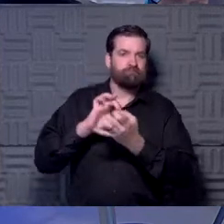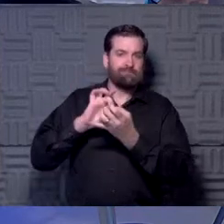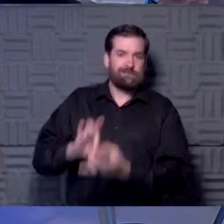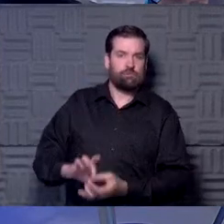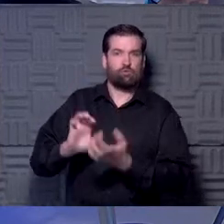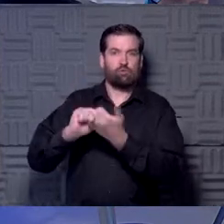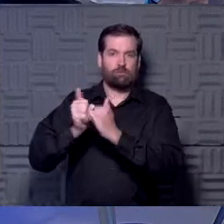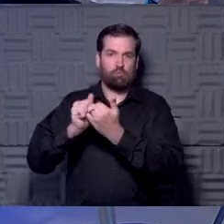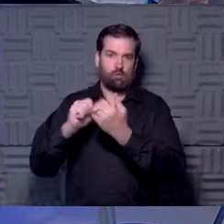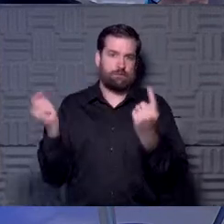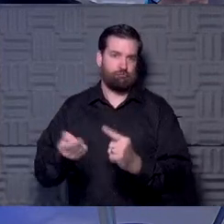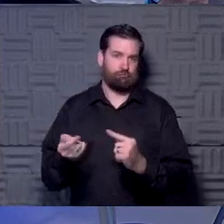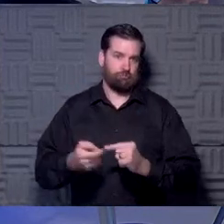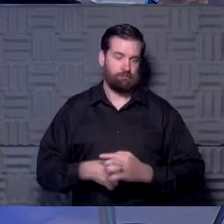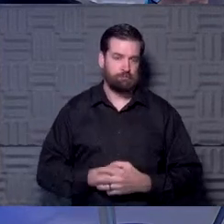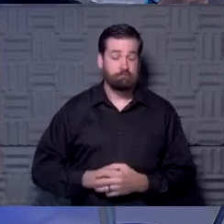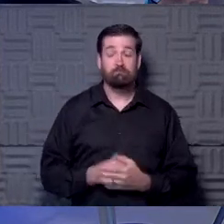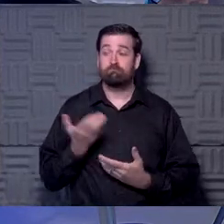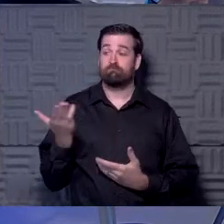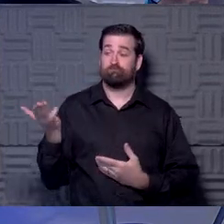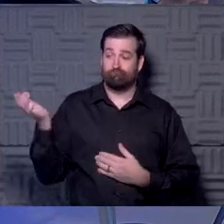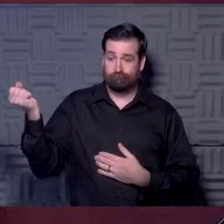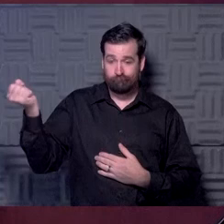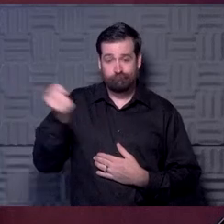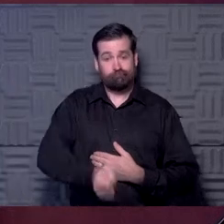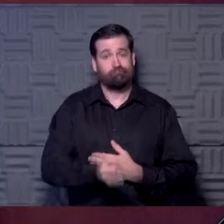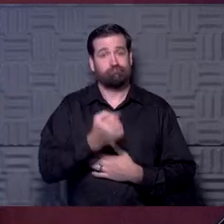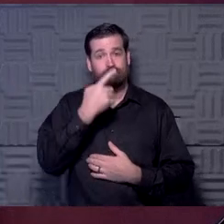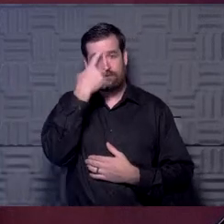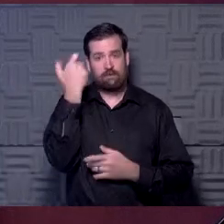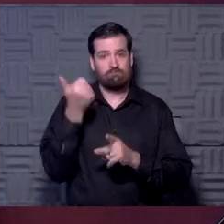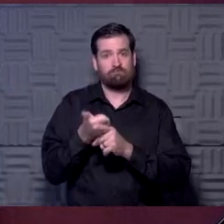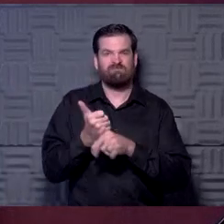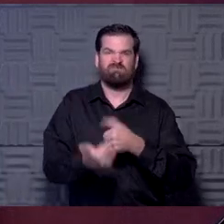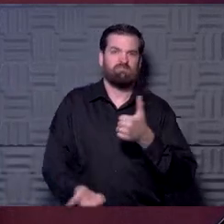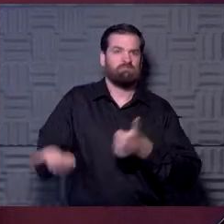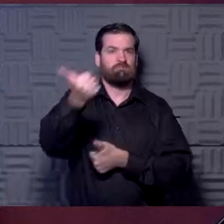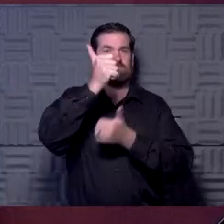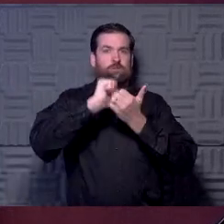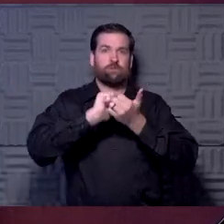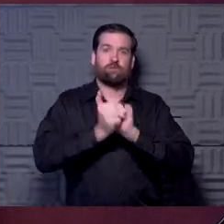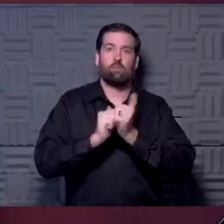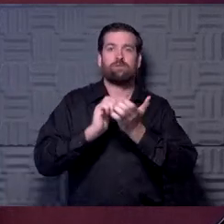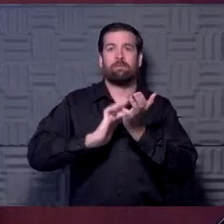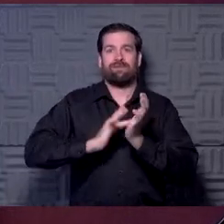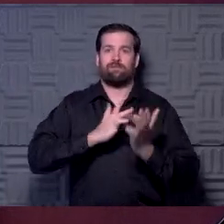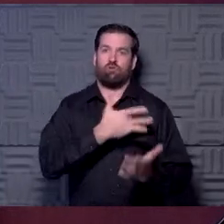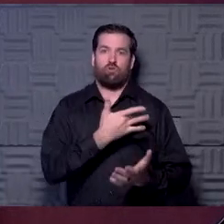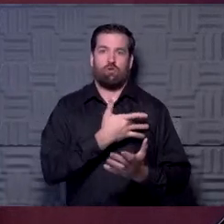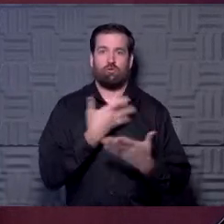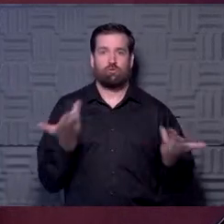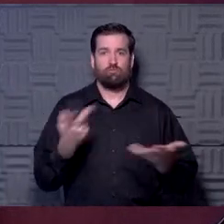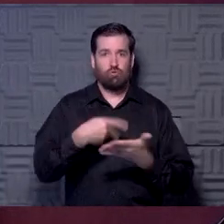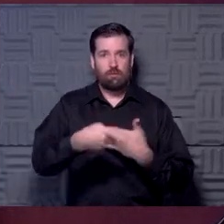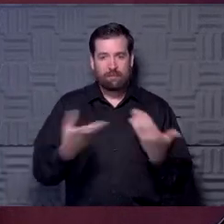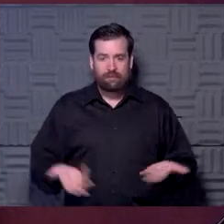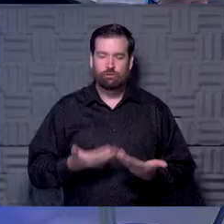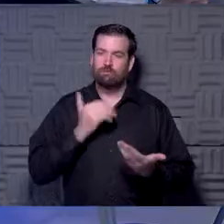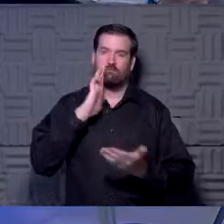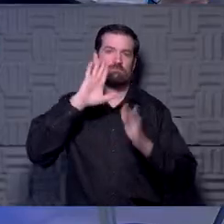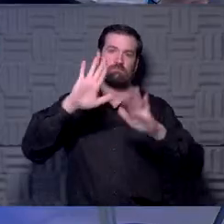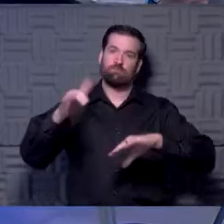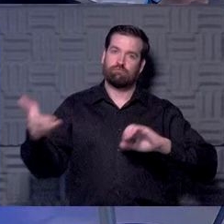athletes. So we've asked him to be here because he is the head of our sports medicine cardiology program, has done a great job working with us,